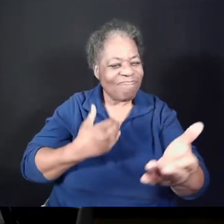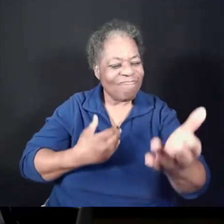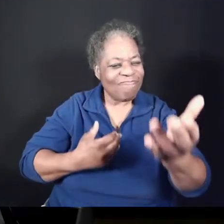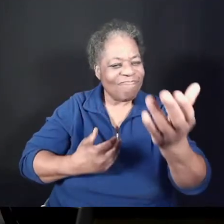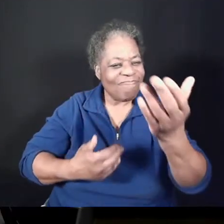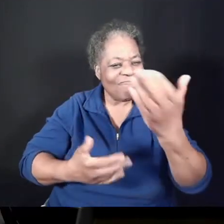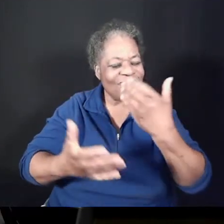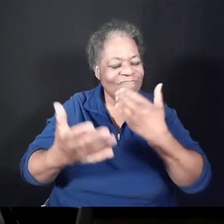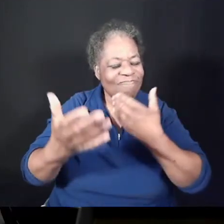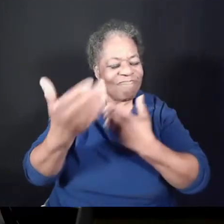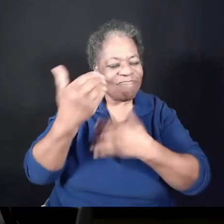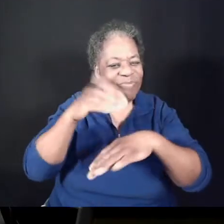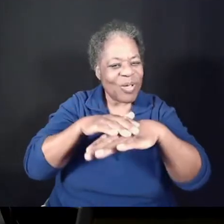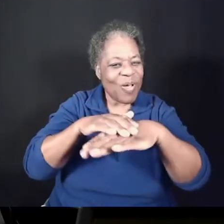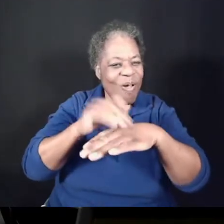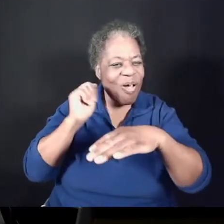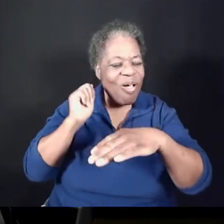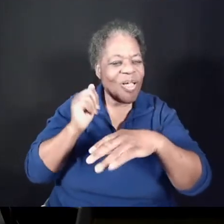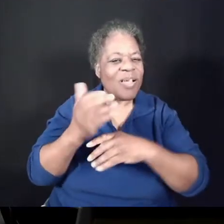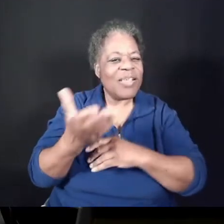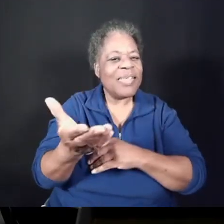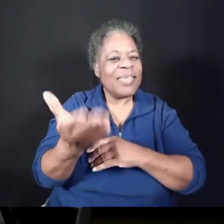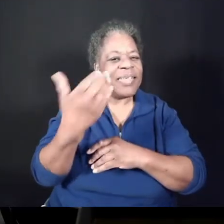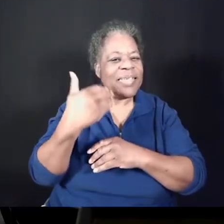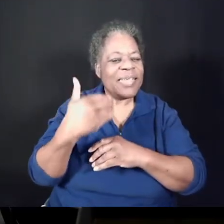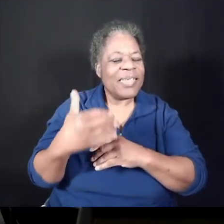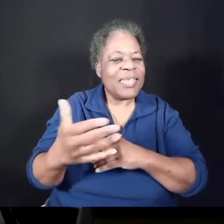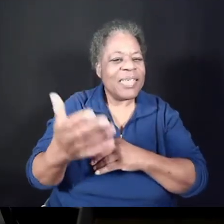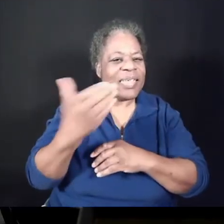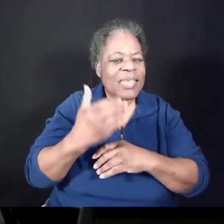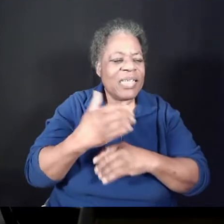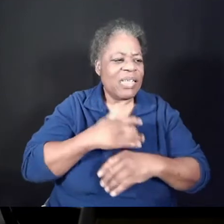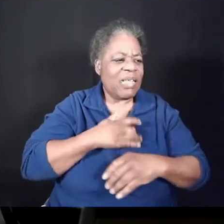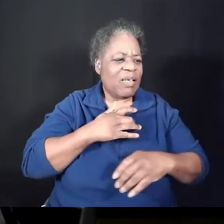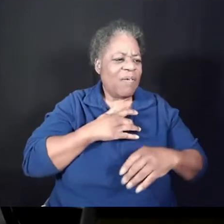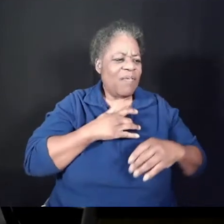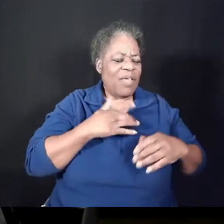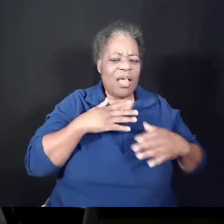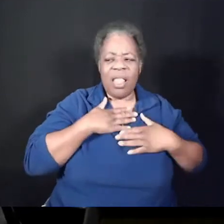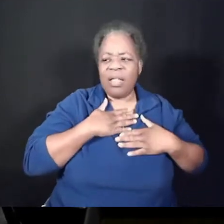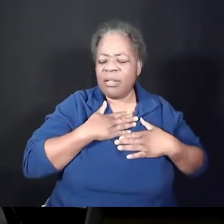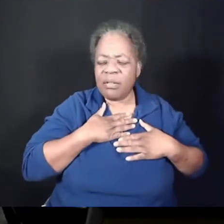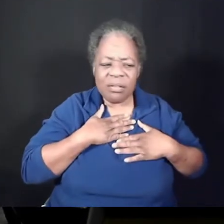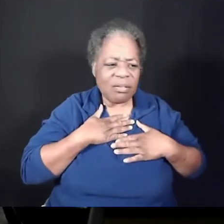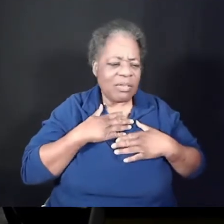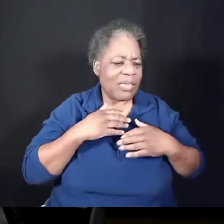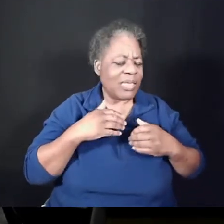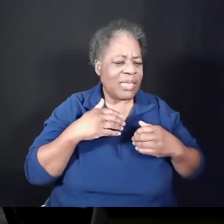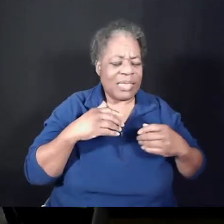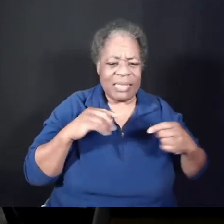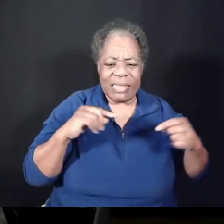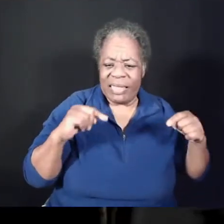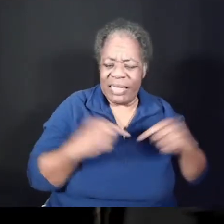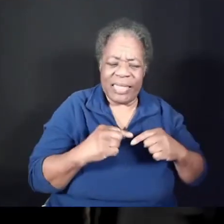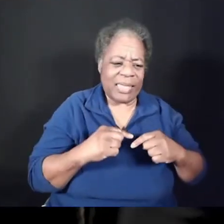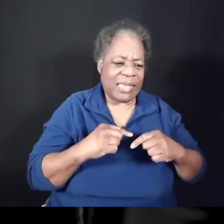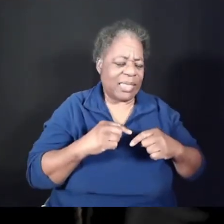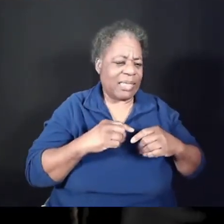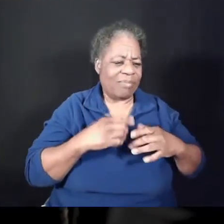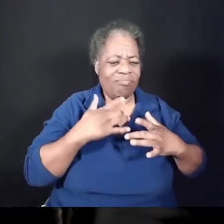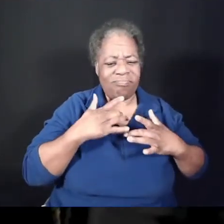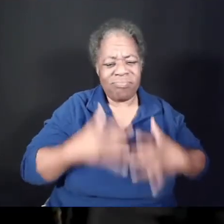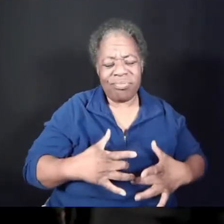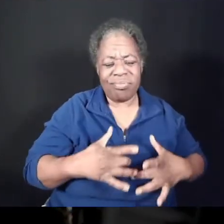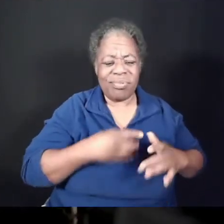Have you come to the end of yourself? Do you thirst